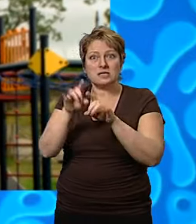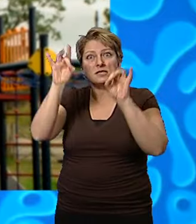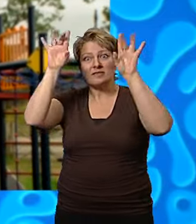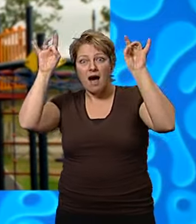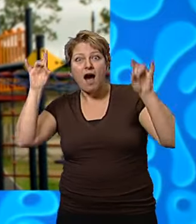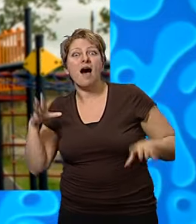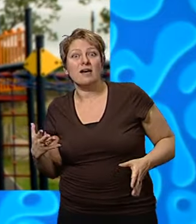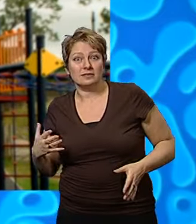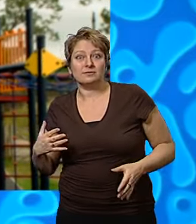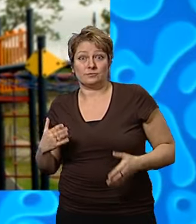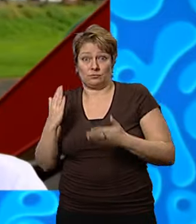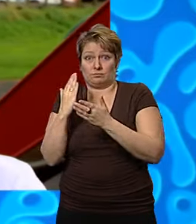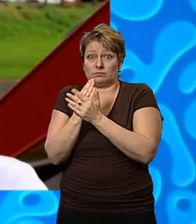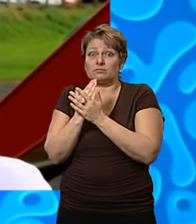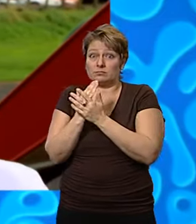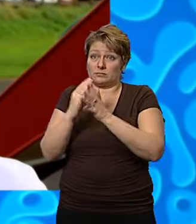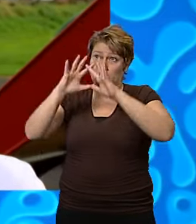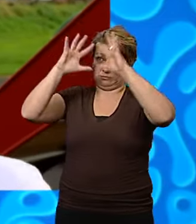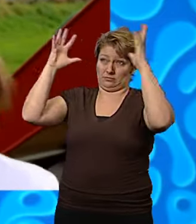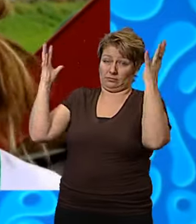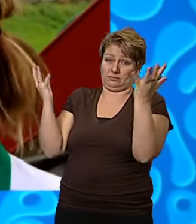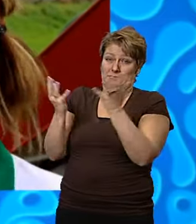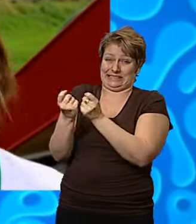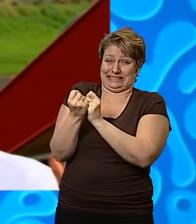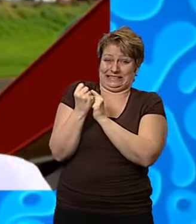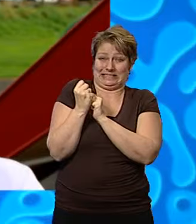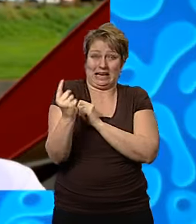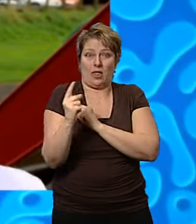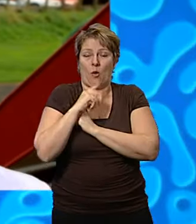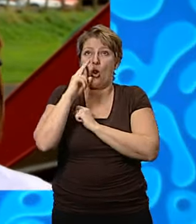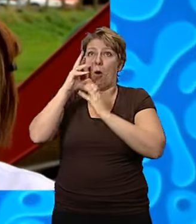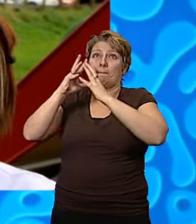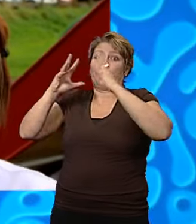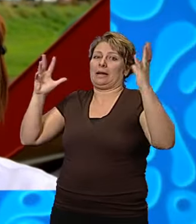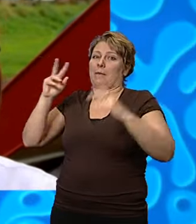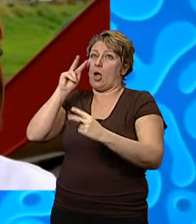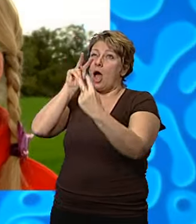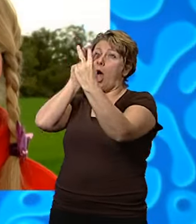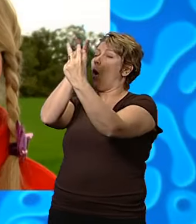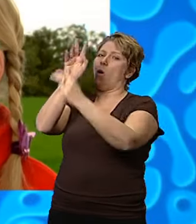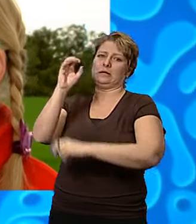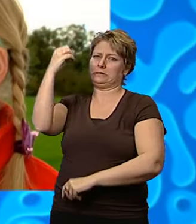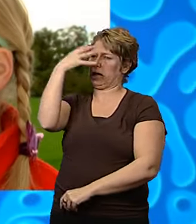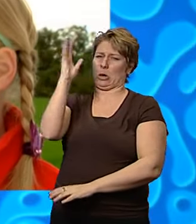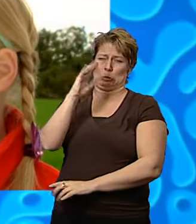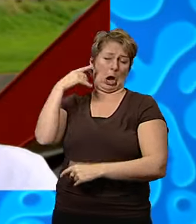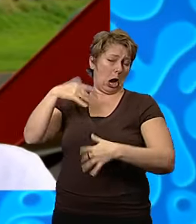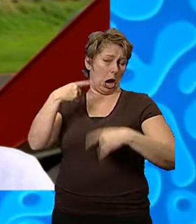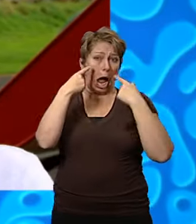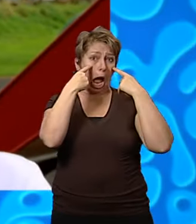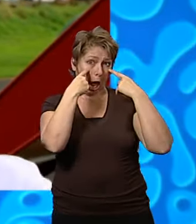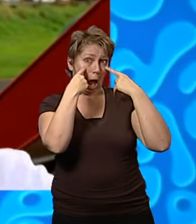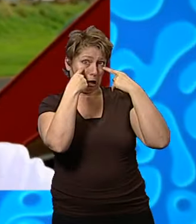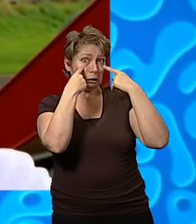Do you know, it's the nearest star to Earth, so that's why it looks so big. But you must never ever look at the sun, because it can actually hurt your eyes.